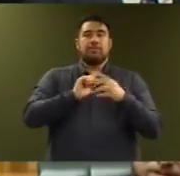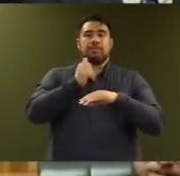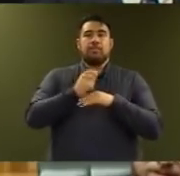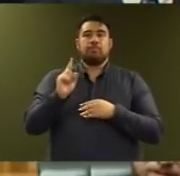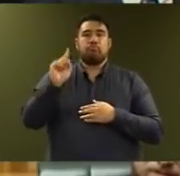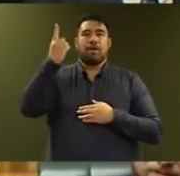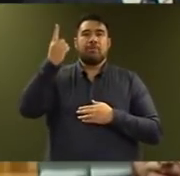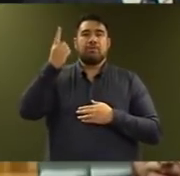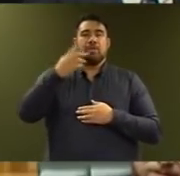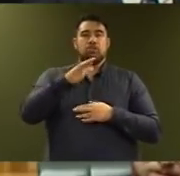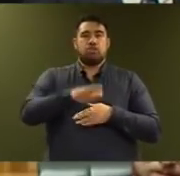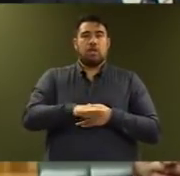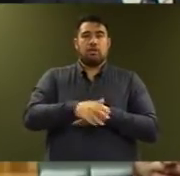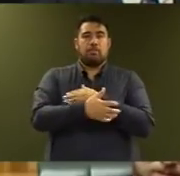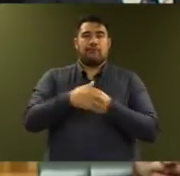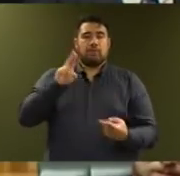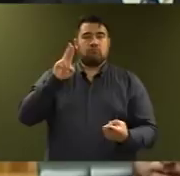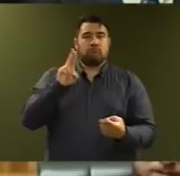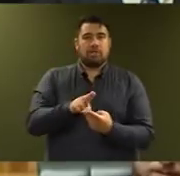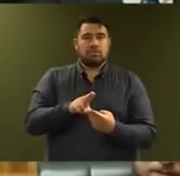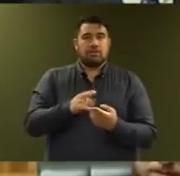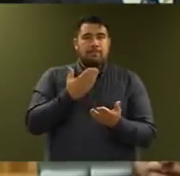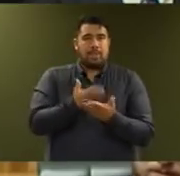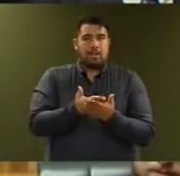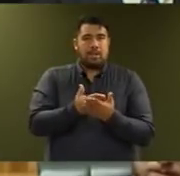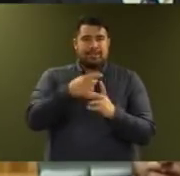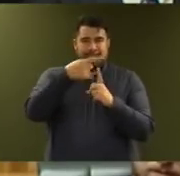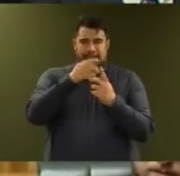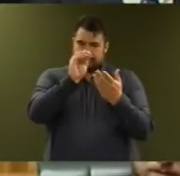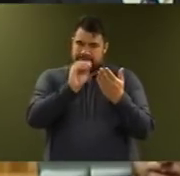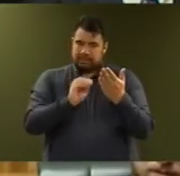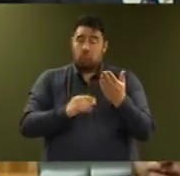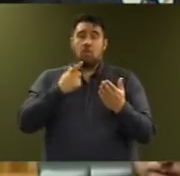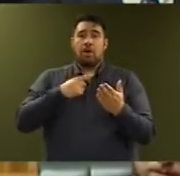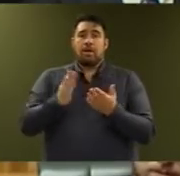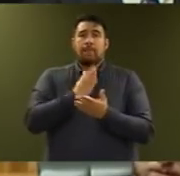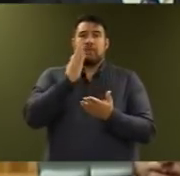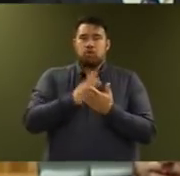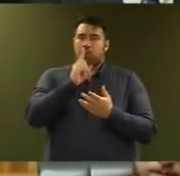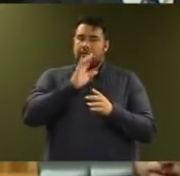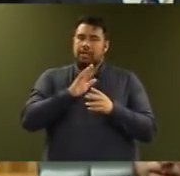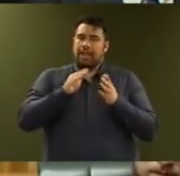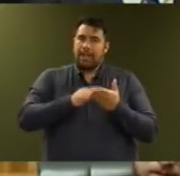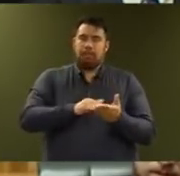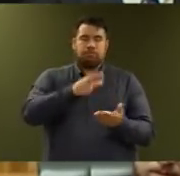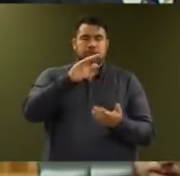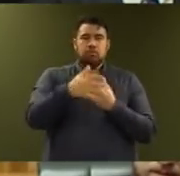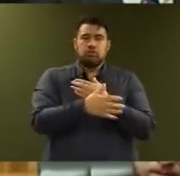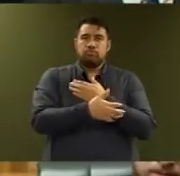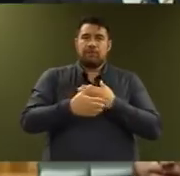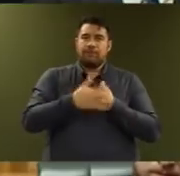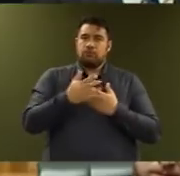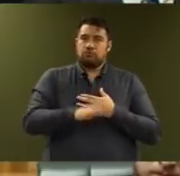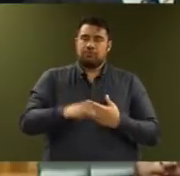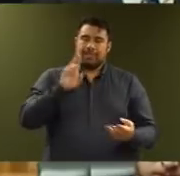Reduction Bill to set the targets and measures for making a significant and sustained drop in child poverty. These are